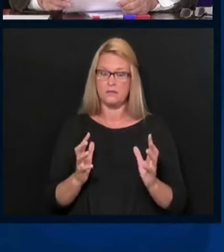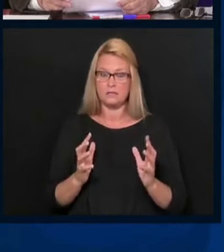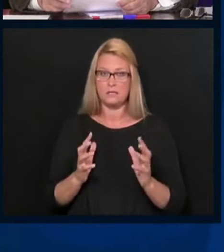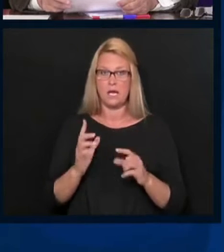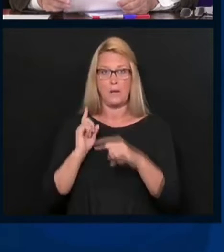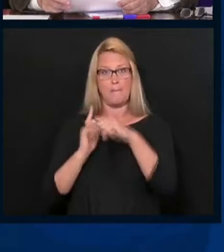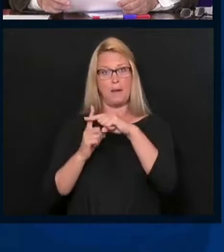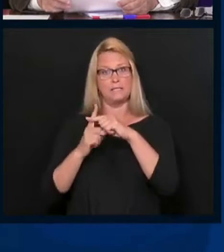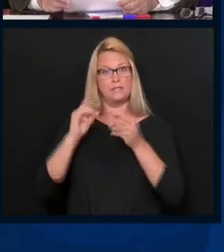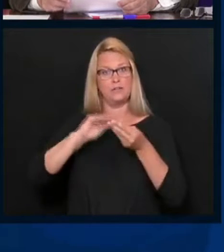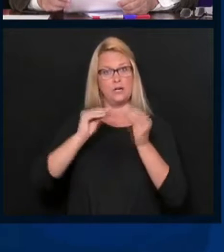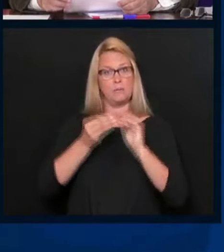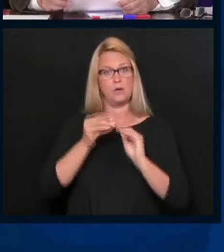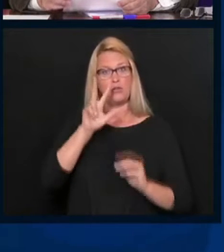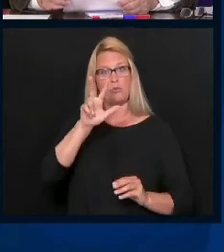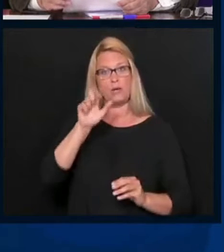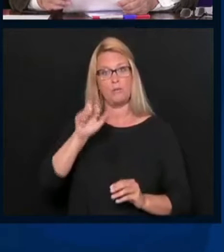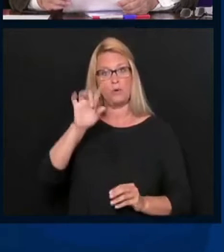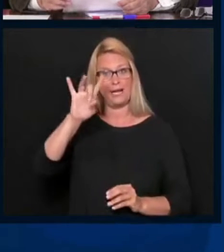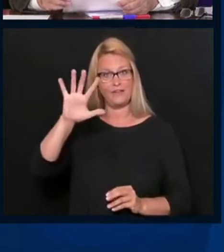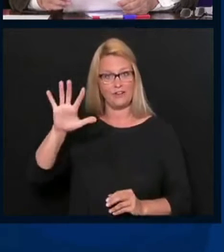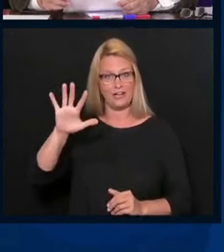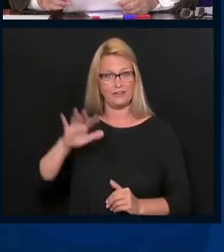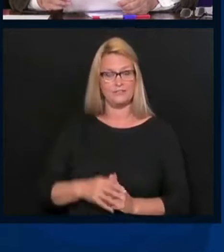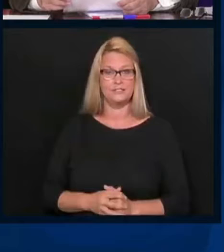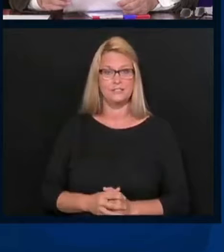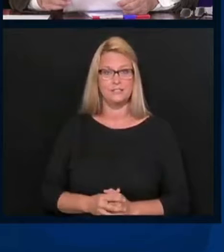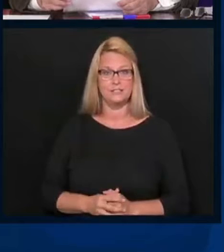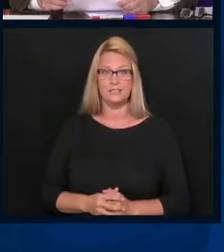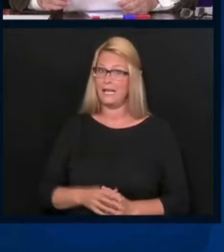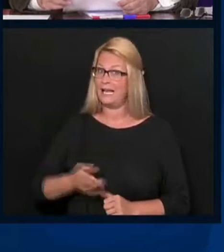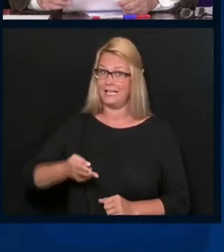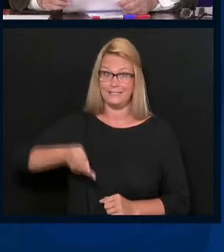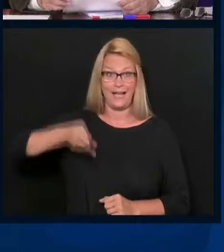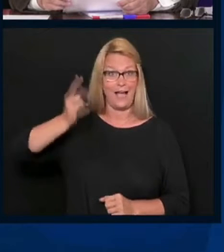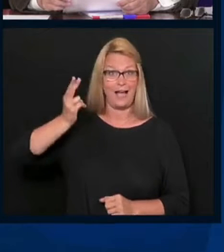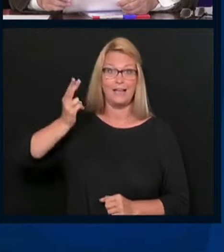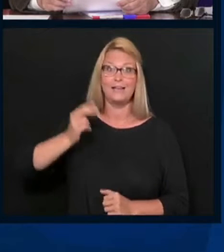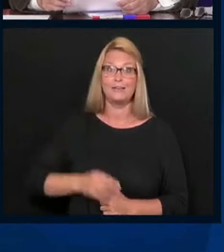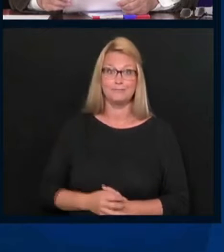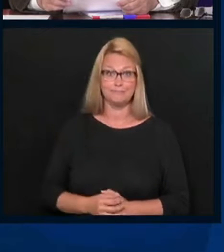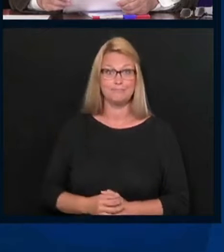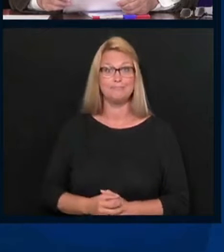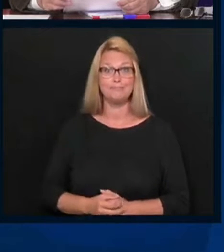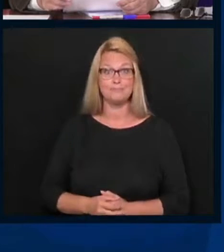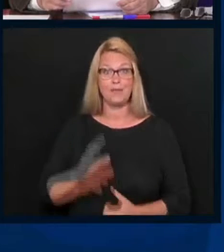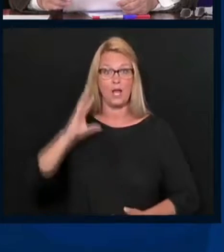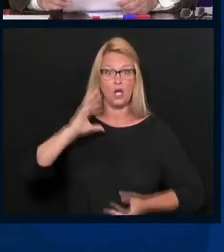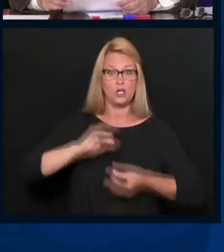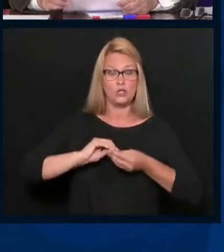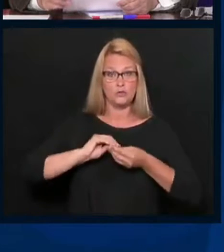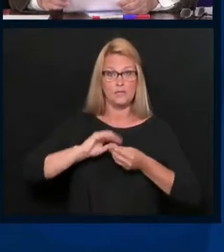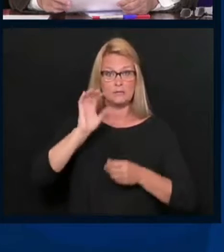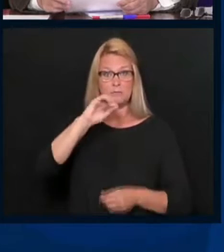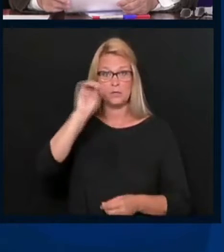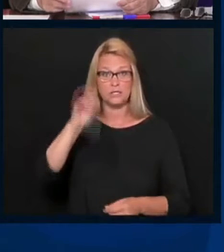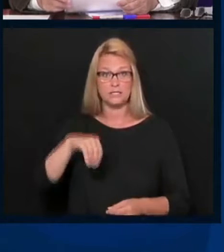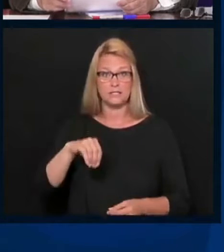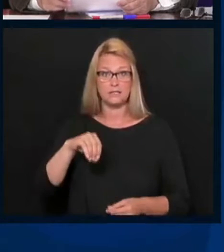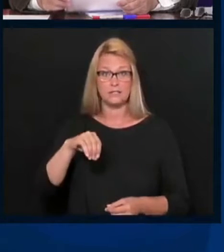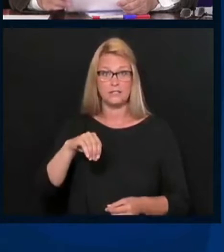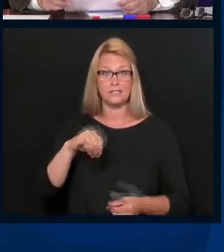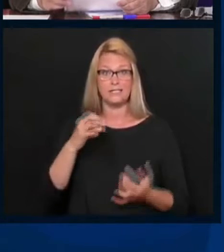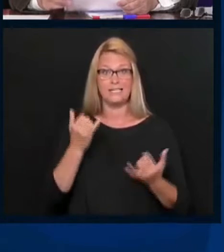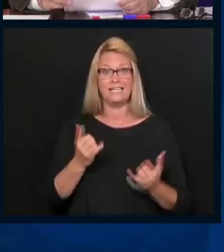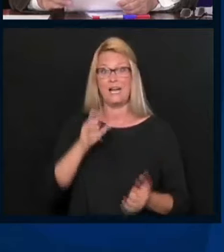positivity rate is 3.85. It's too high. Our cumulative percent, you know, positive